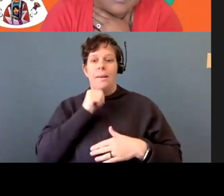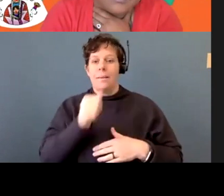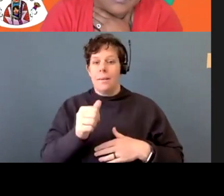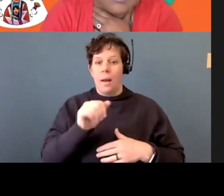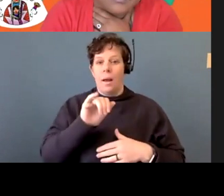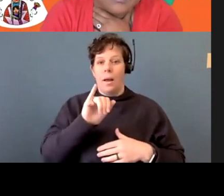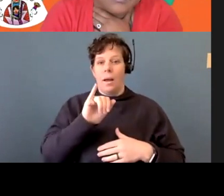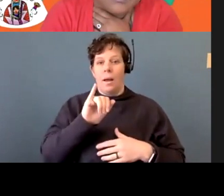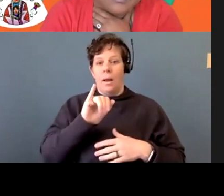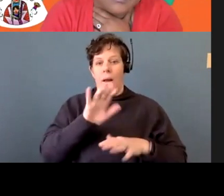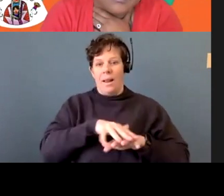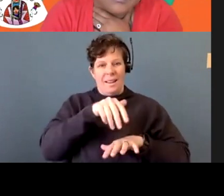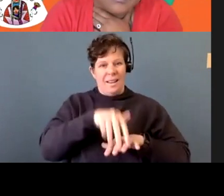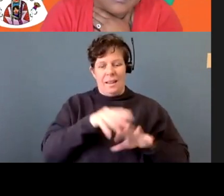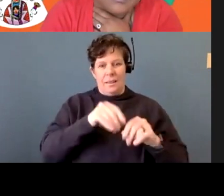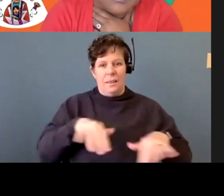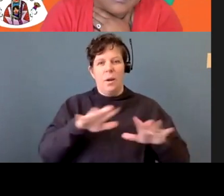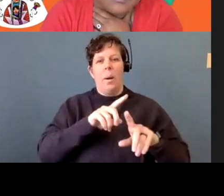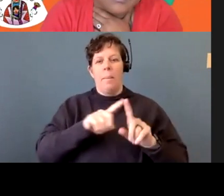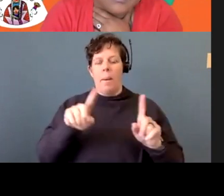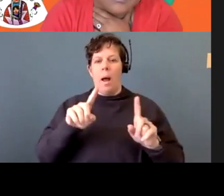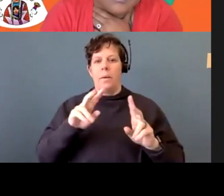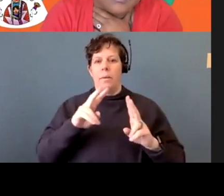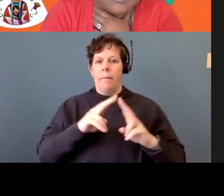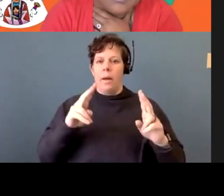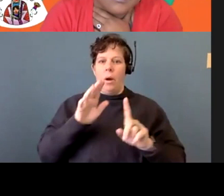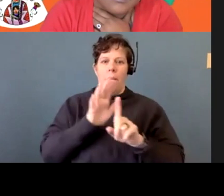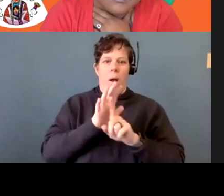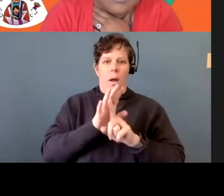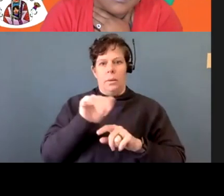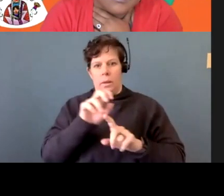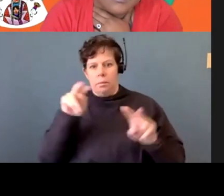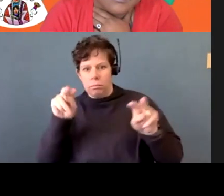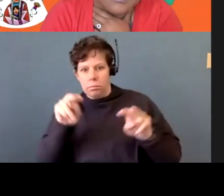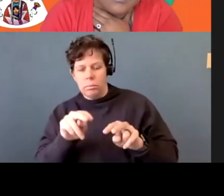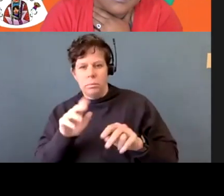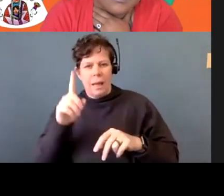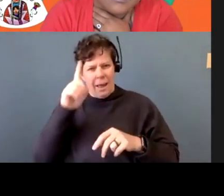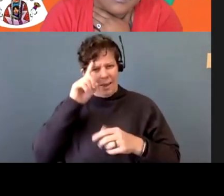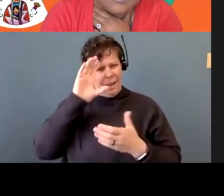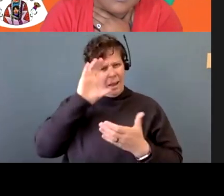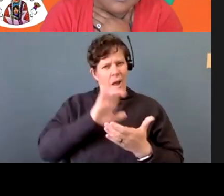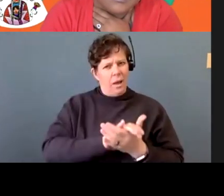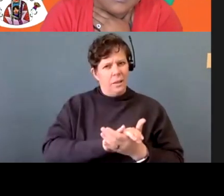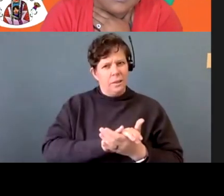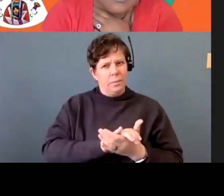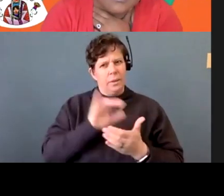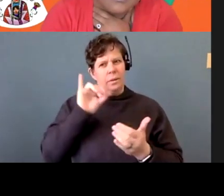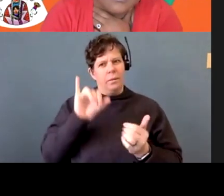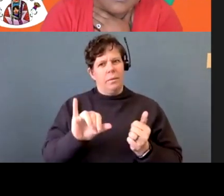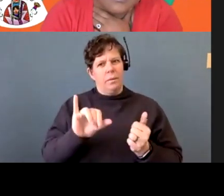publicized case where, um, they were able to prosecute. I think it was a husband that, um,